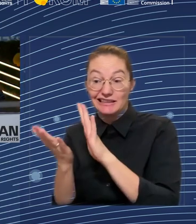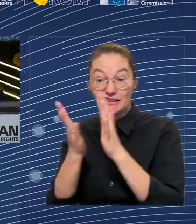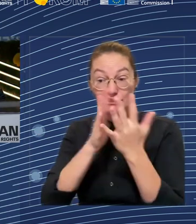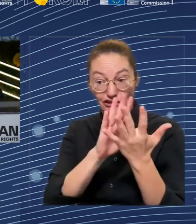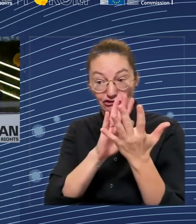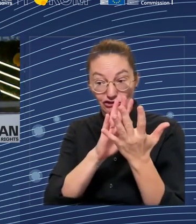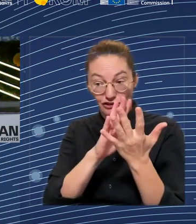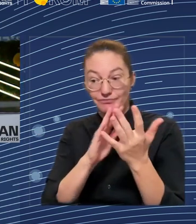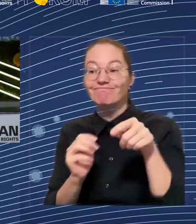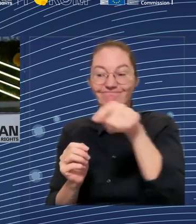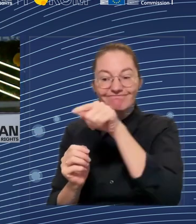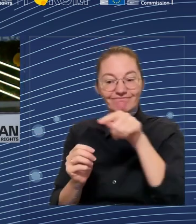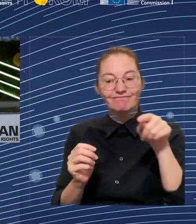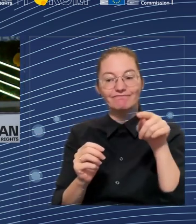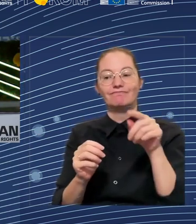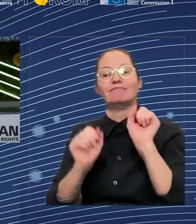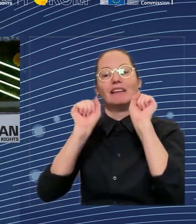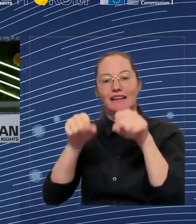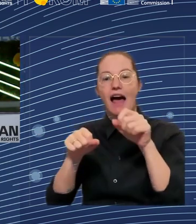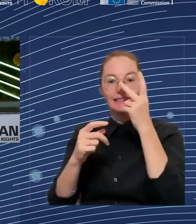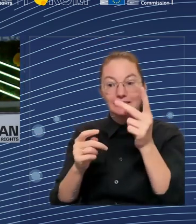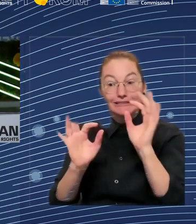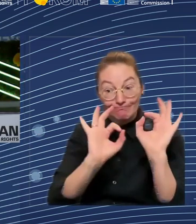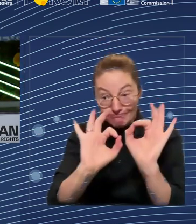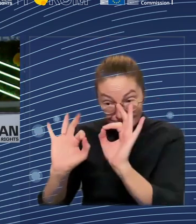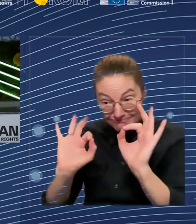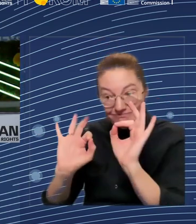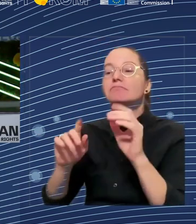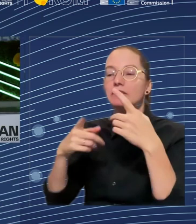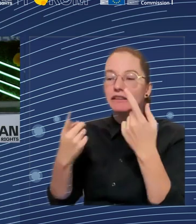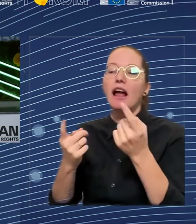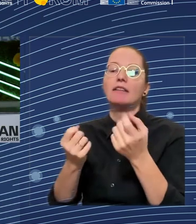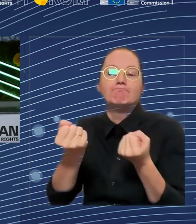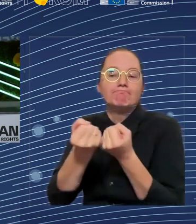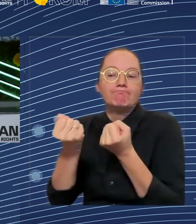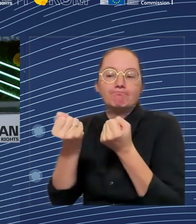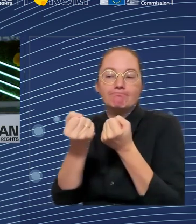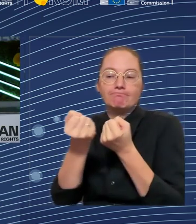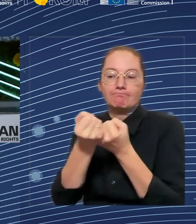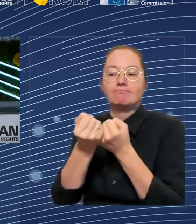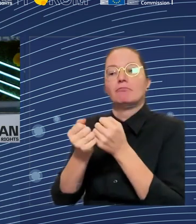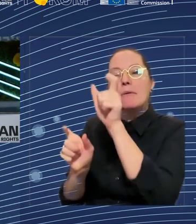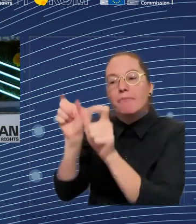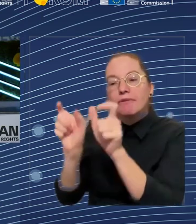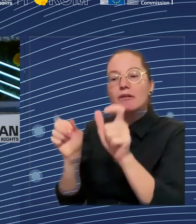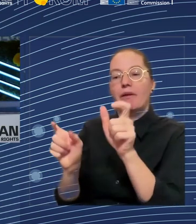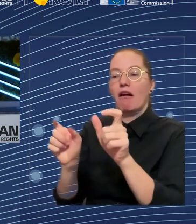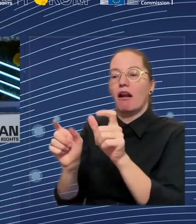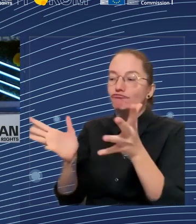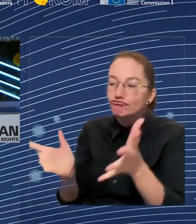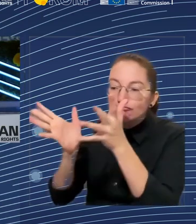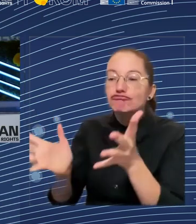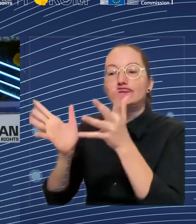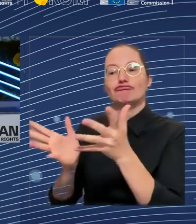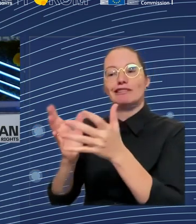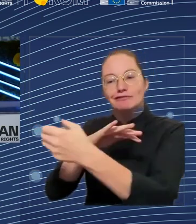or Public Employment Service, was saying that they were increasingly now working with artificial intelligence to try to improve their service to